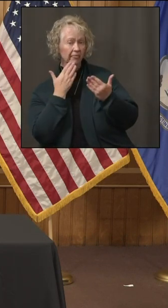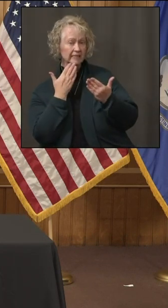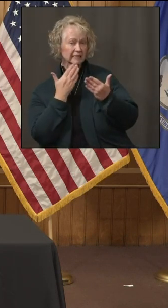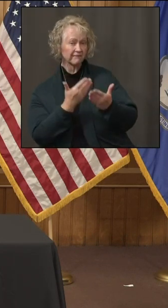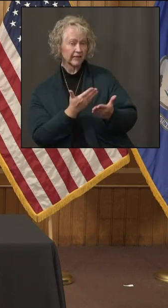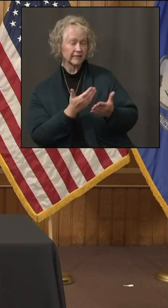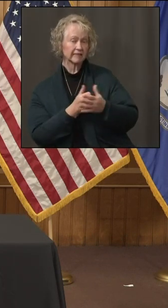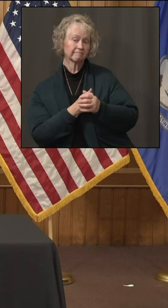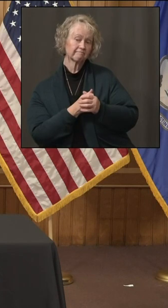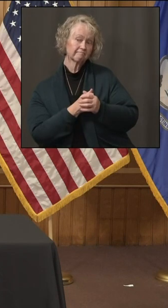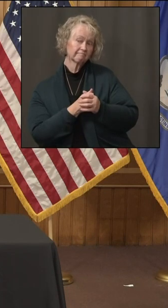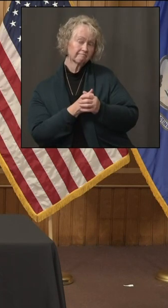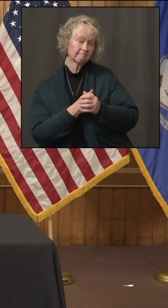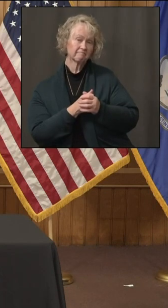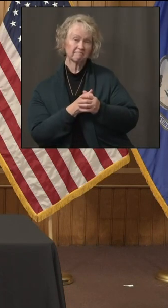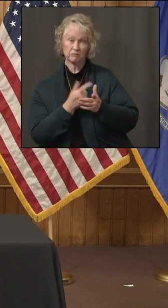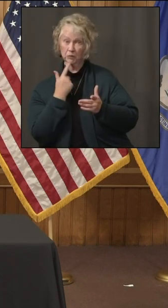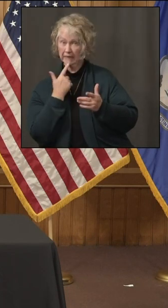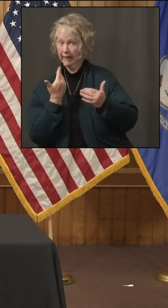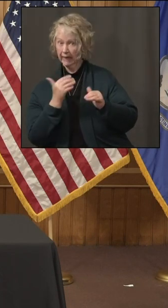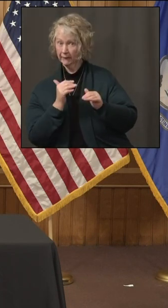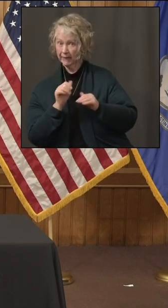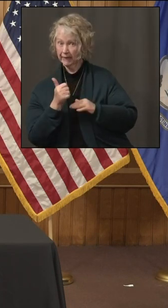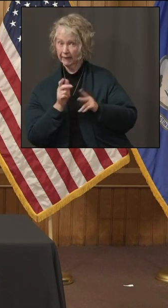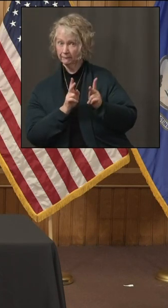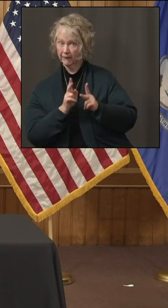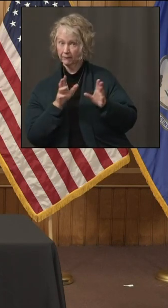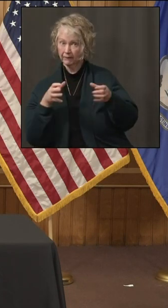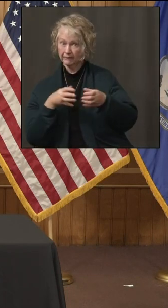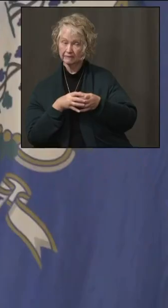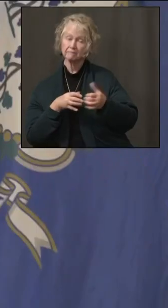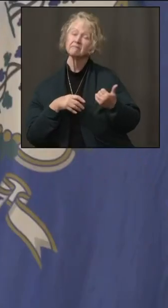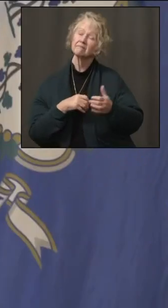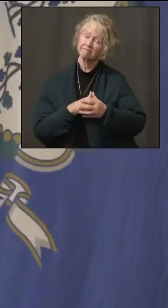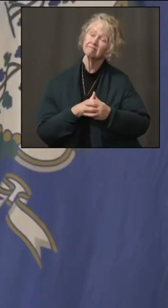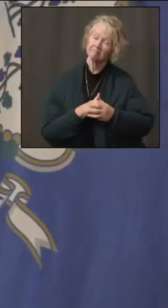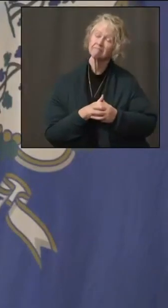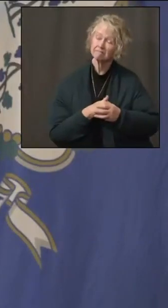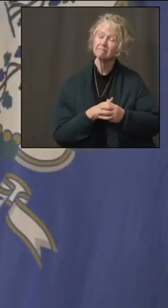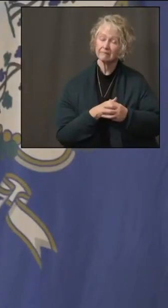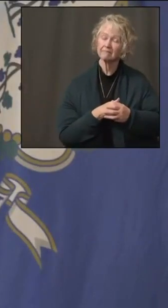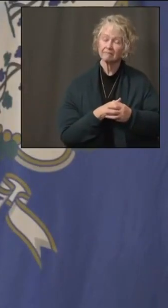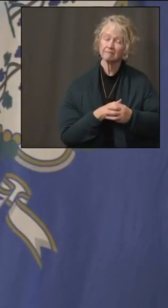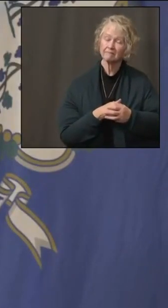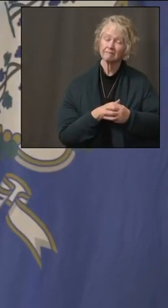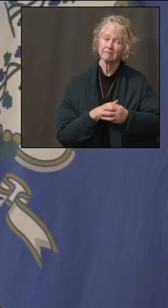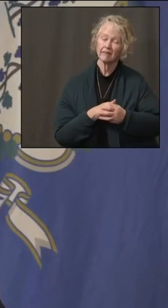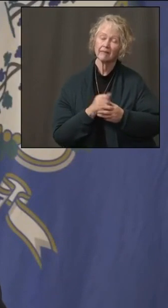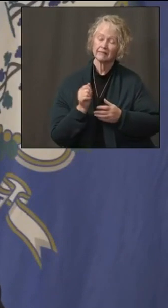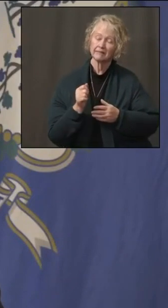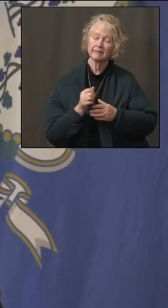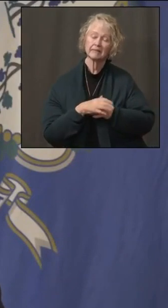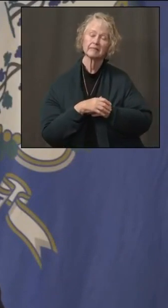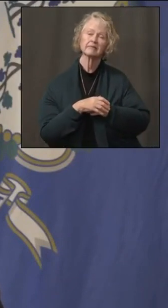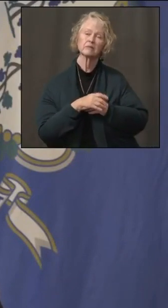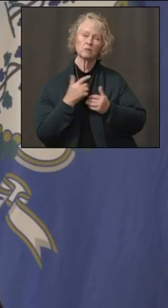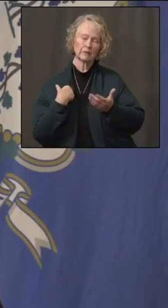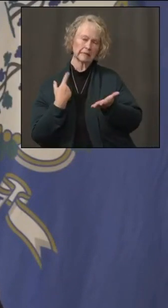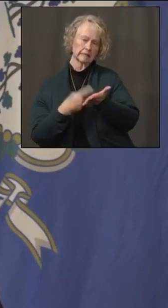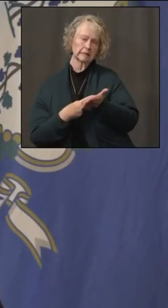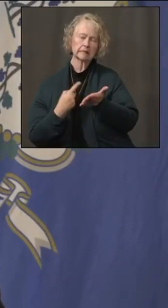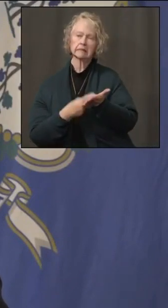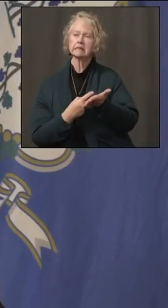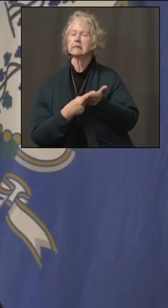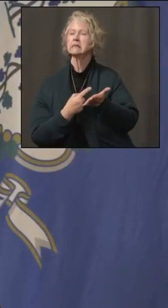that's going to be limited to 10 people as well? That's going to be limited to 10 people. We've talked about this